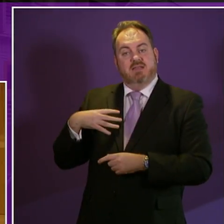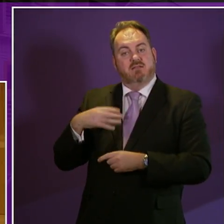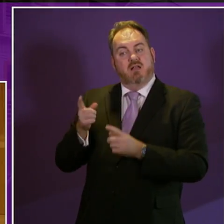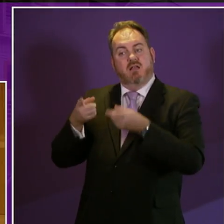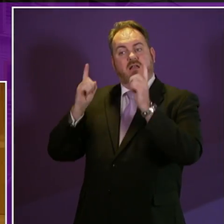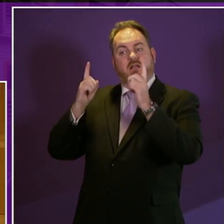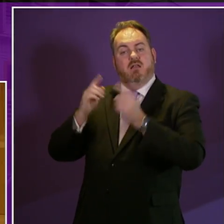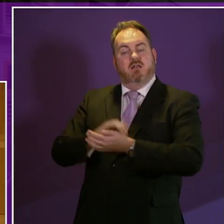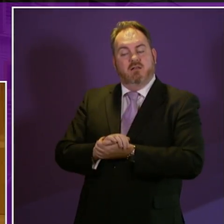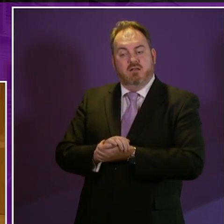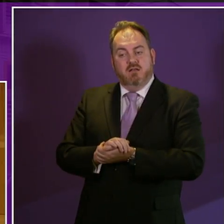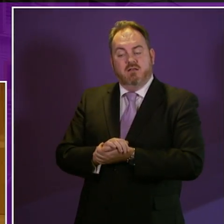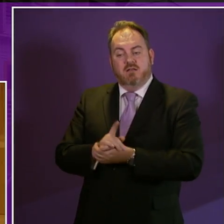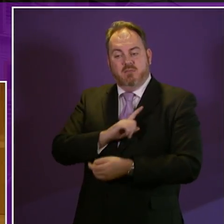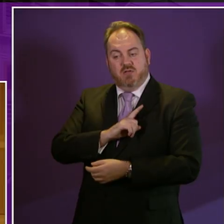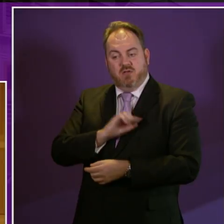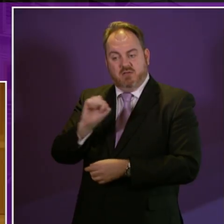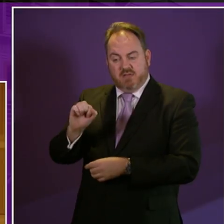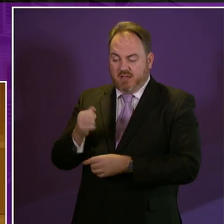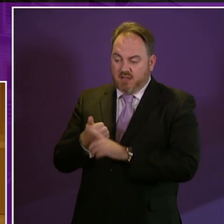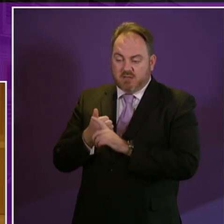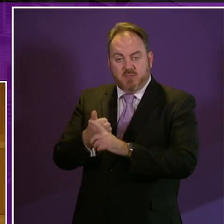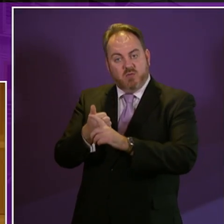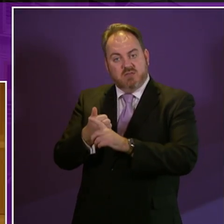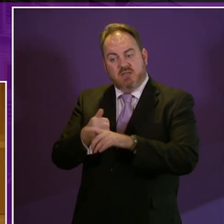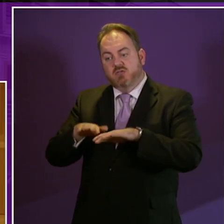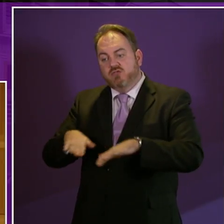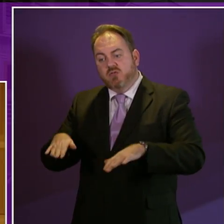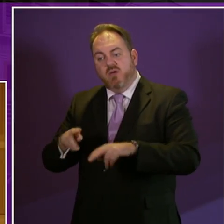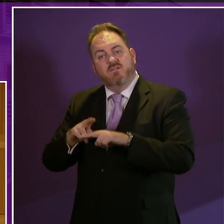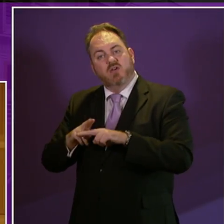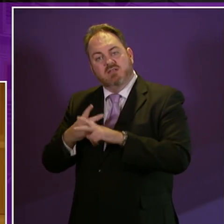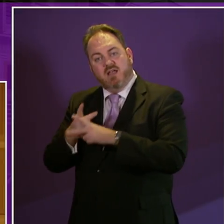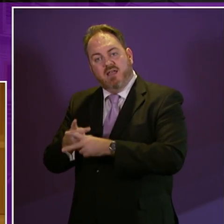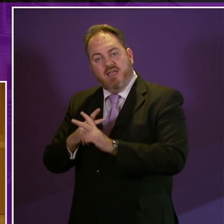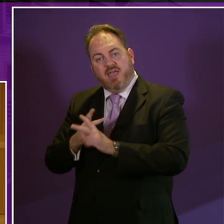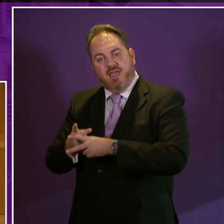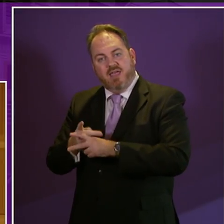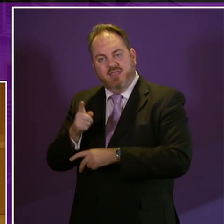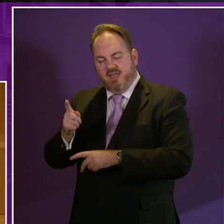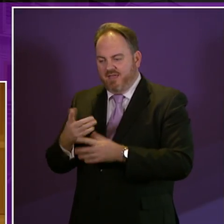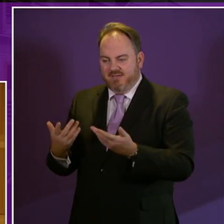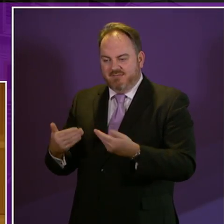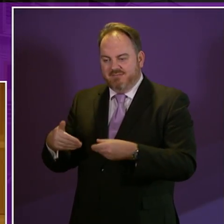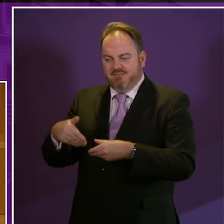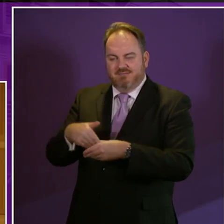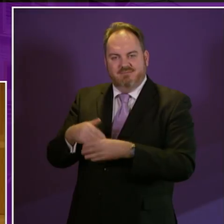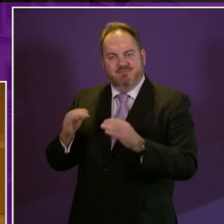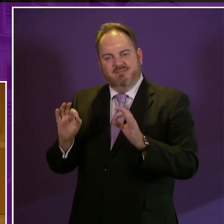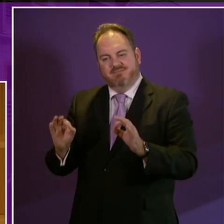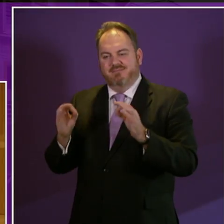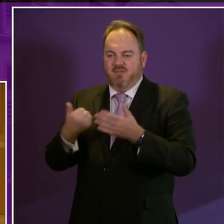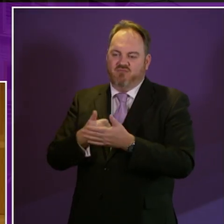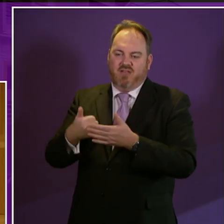families but it will also cover children who are looked after or on supervision orders who don't fit the normal definition of family